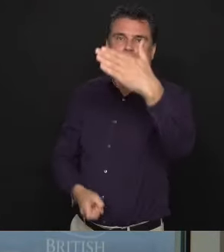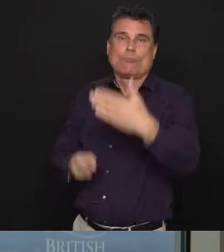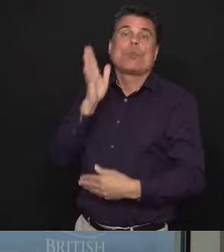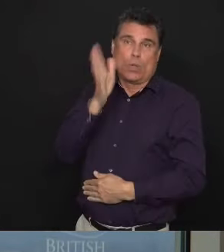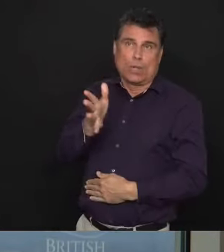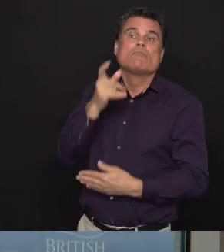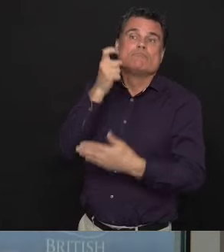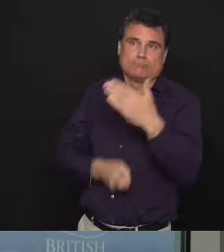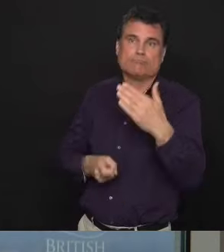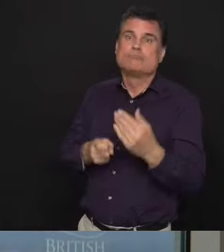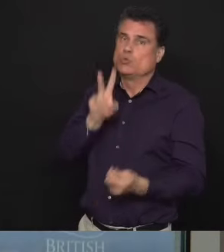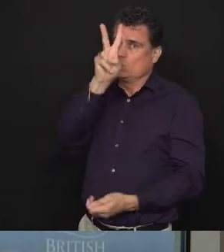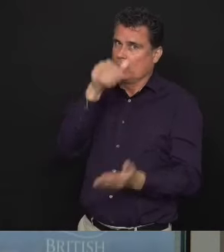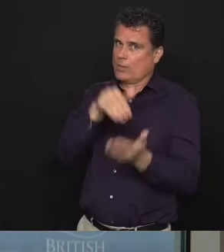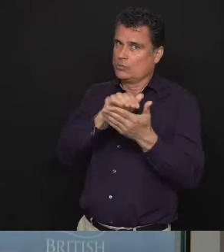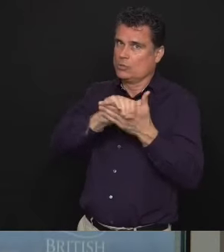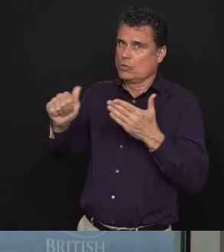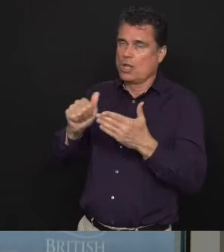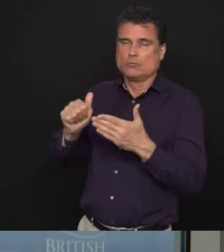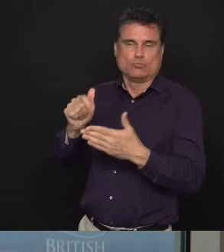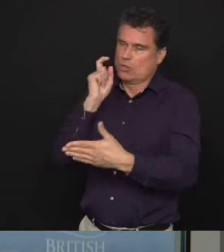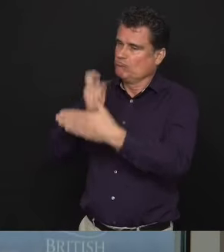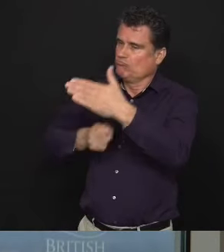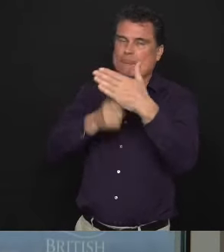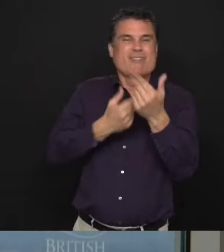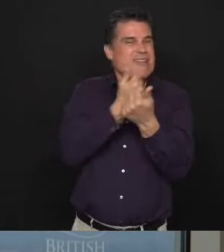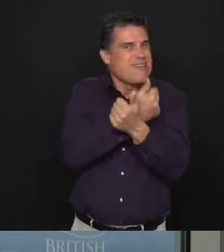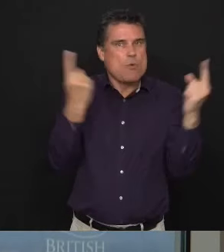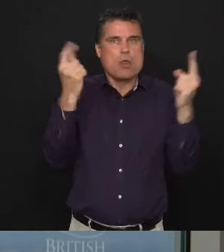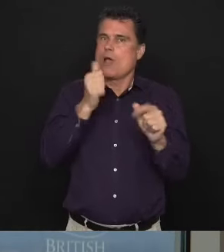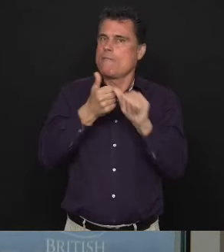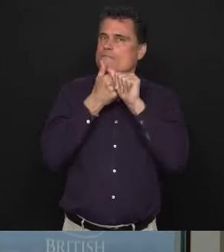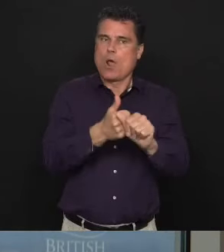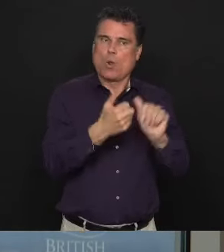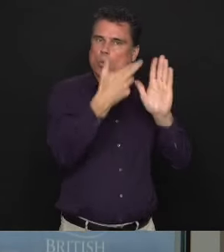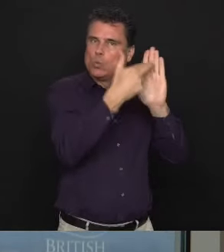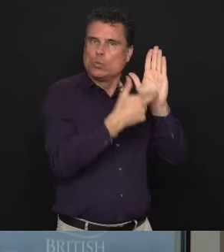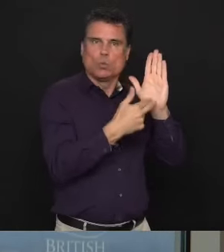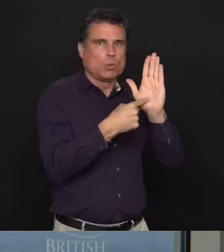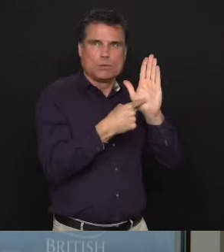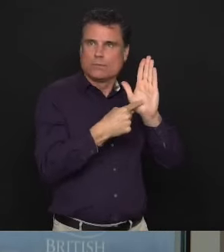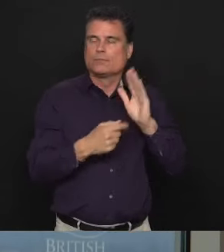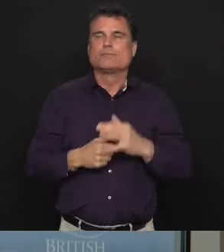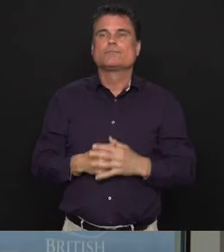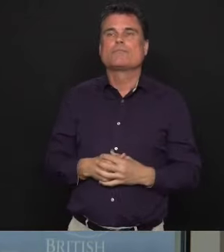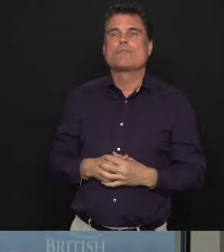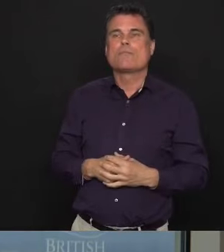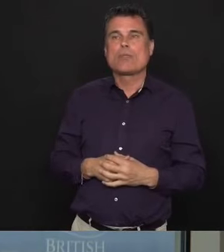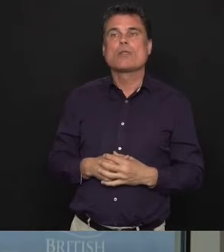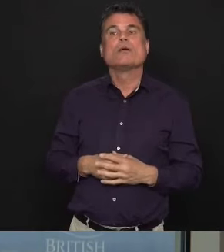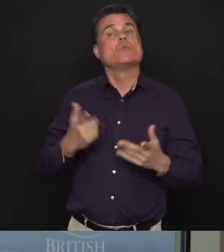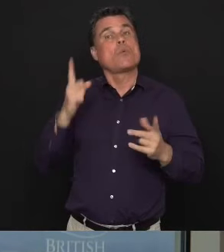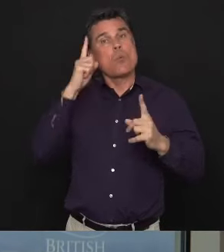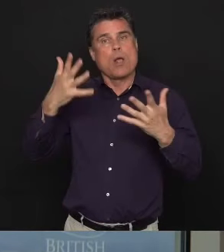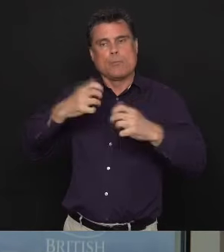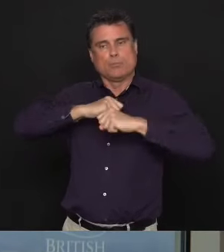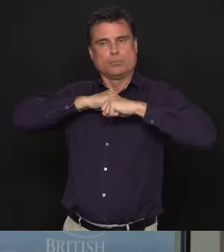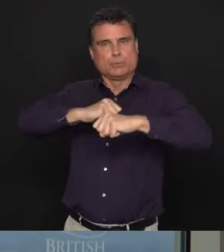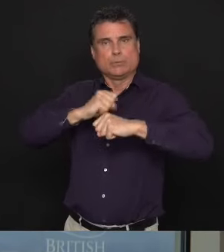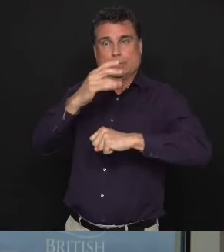We are also engaging consumer protection BC as a foundational partner in the province's response to price gouging.